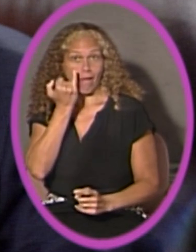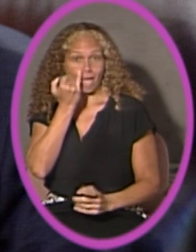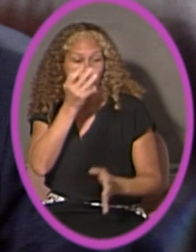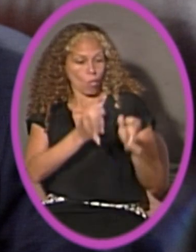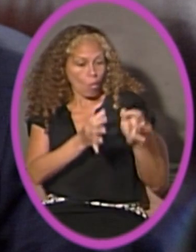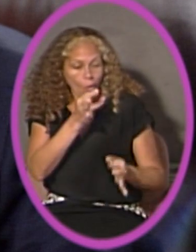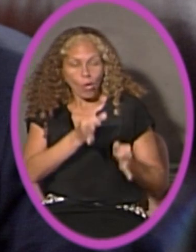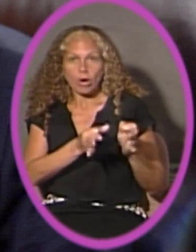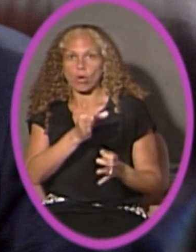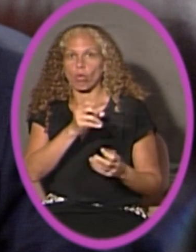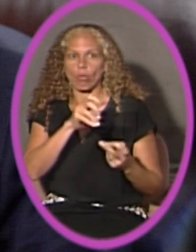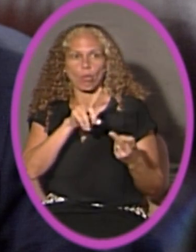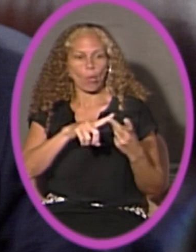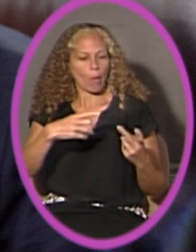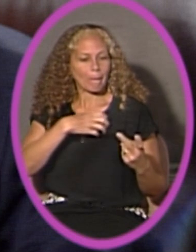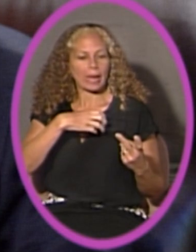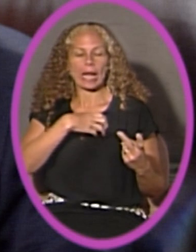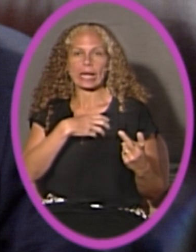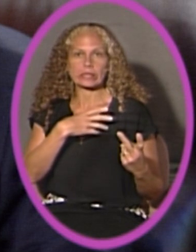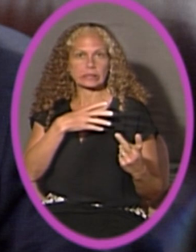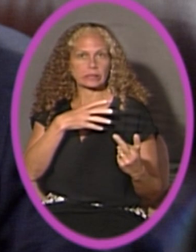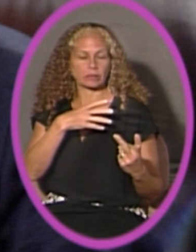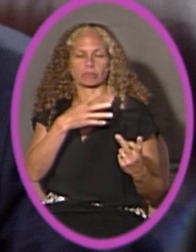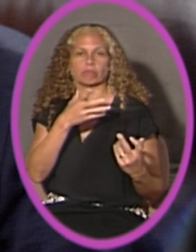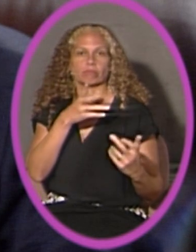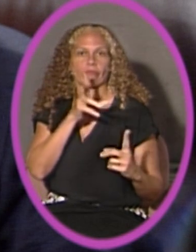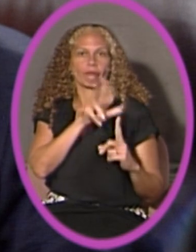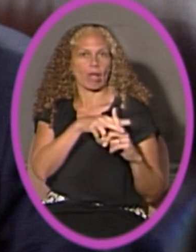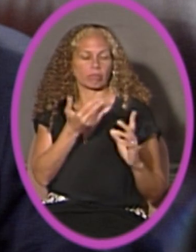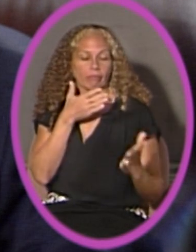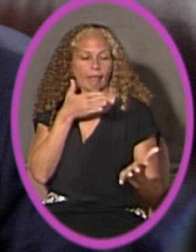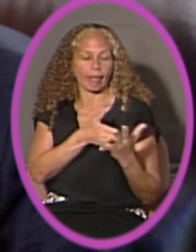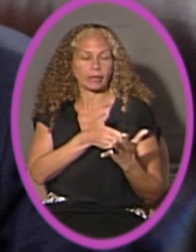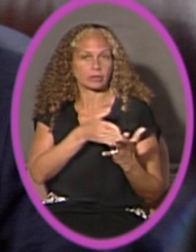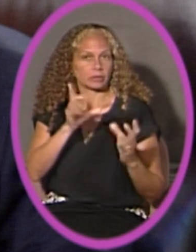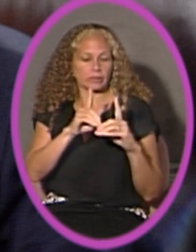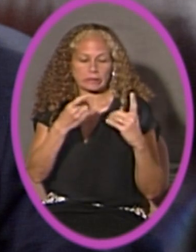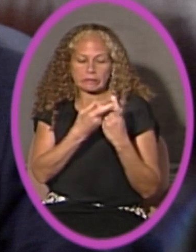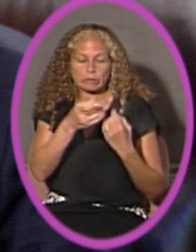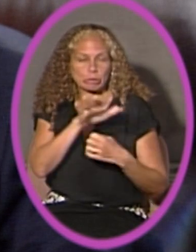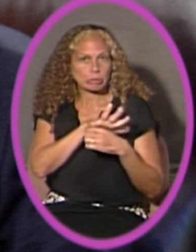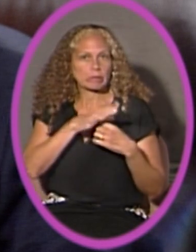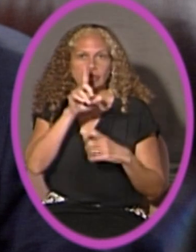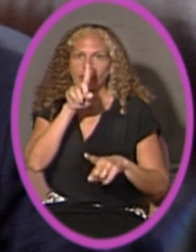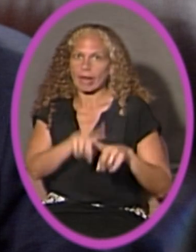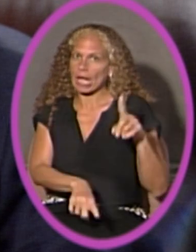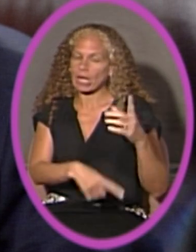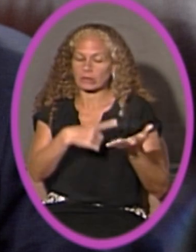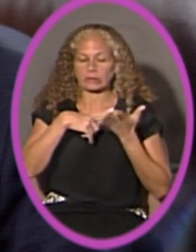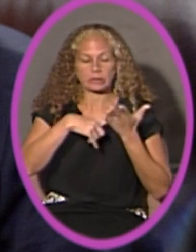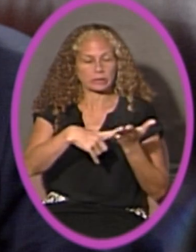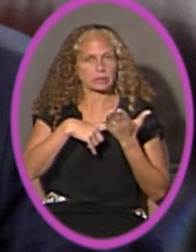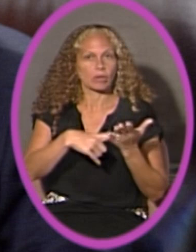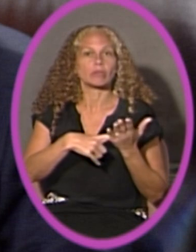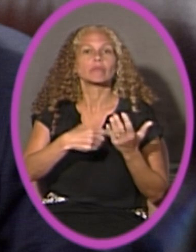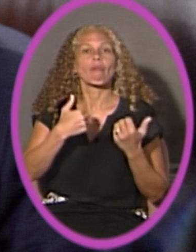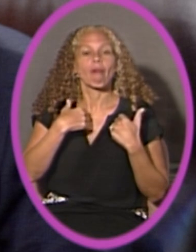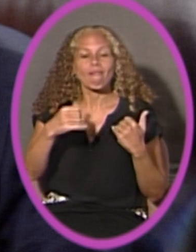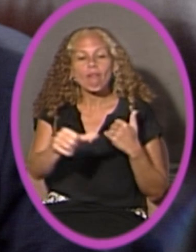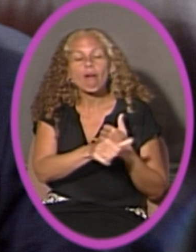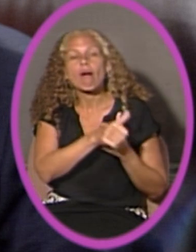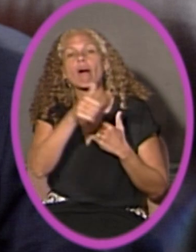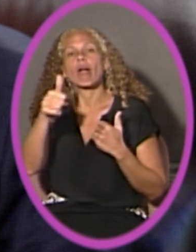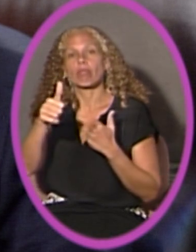legal claims, or complaints filed against the district or district personnel, as there are other forms established for those purposes.